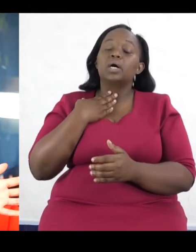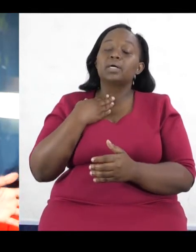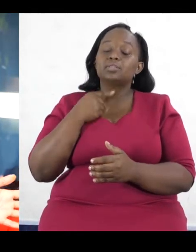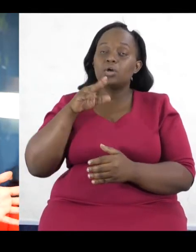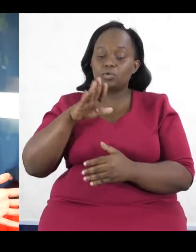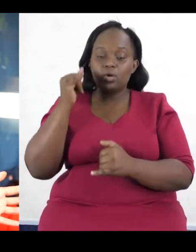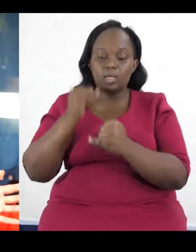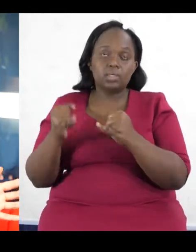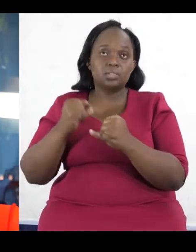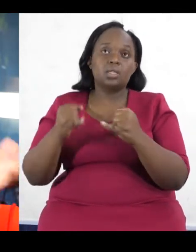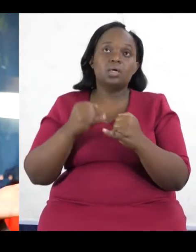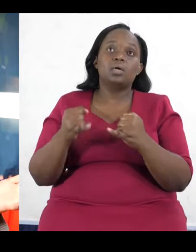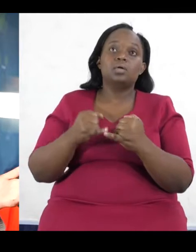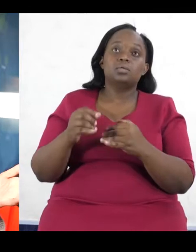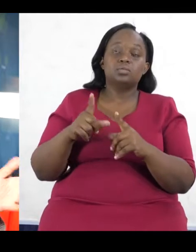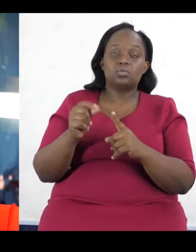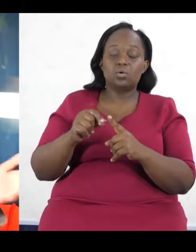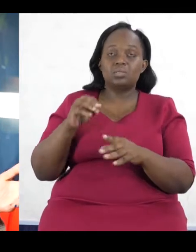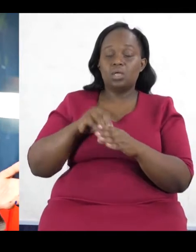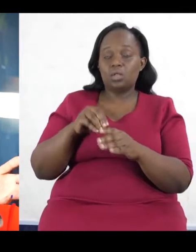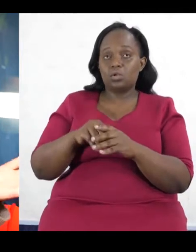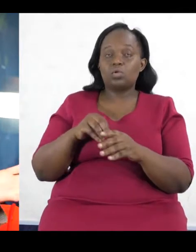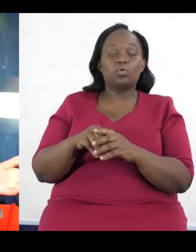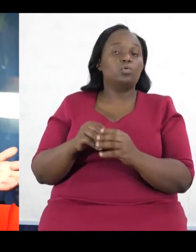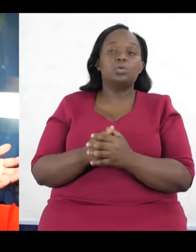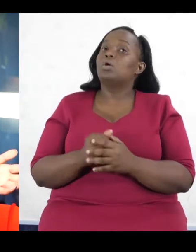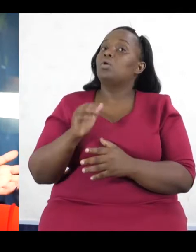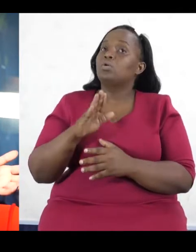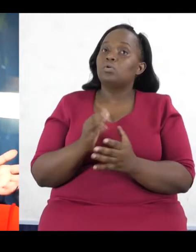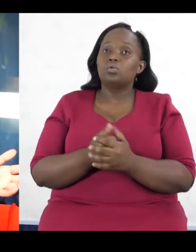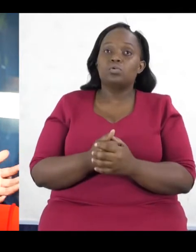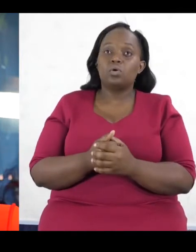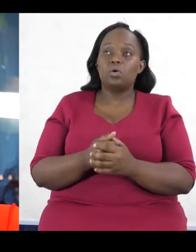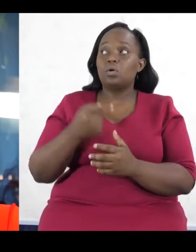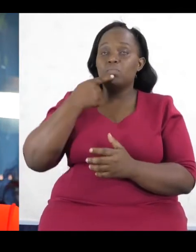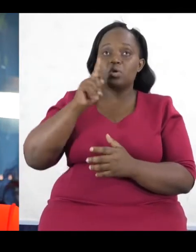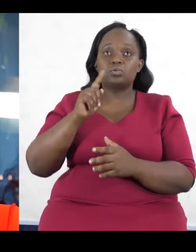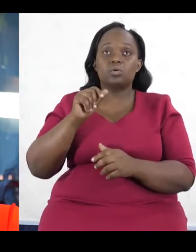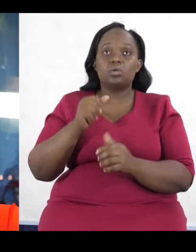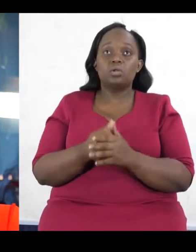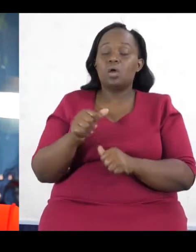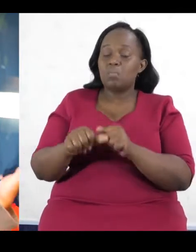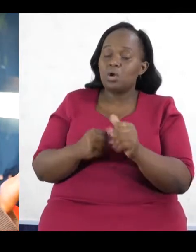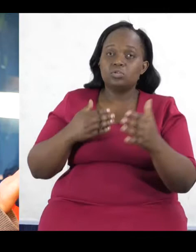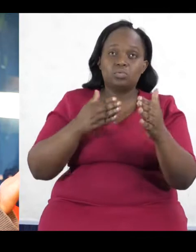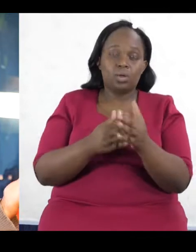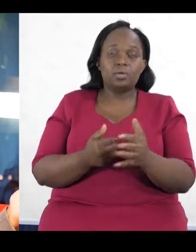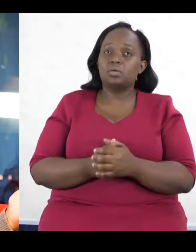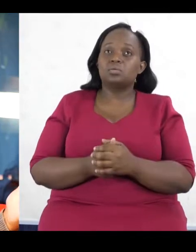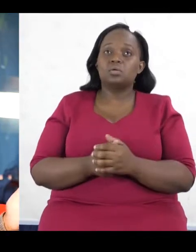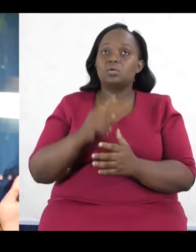on this first part. Include within your parting shots what you think the way forward. You've mentioned a lot of barriers.